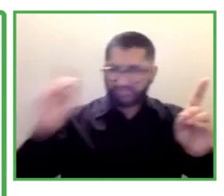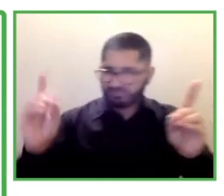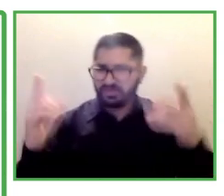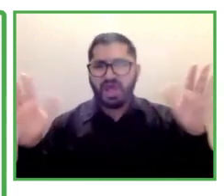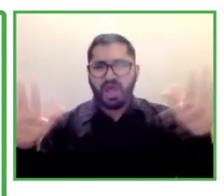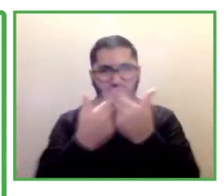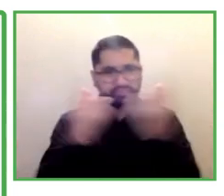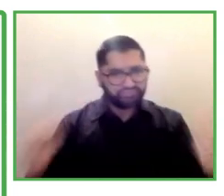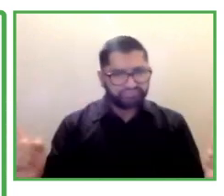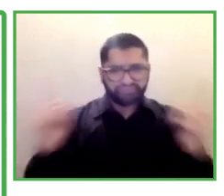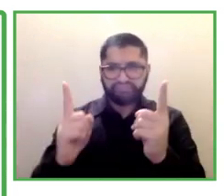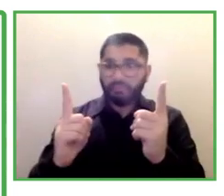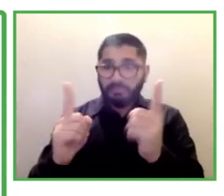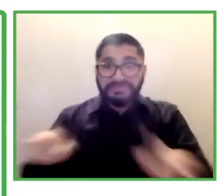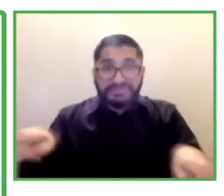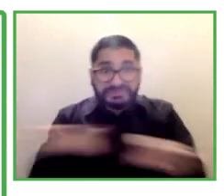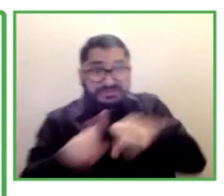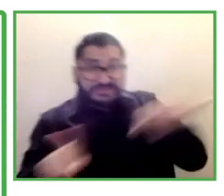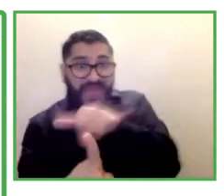all.